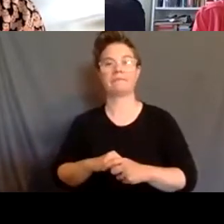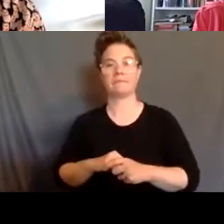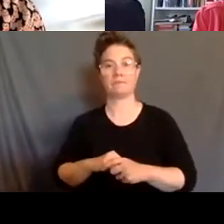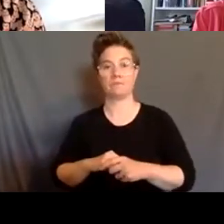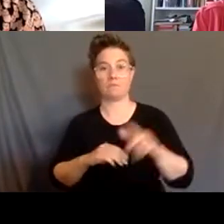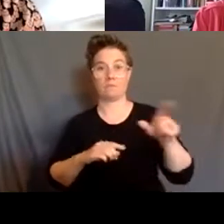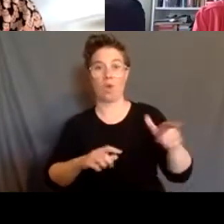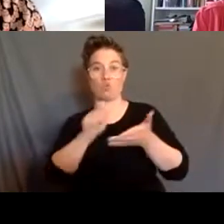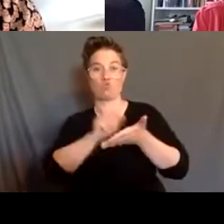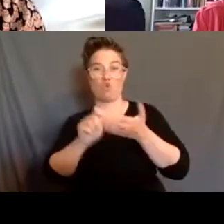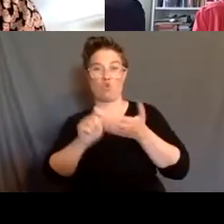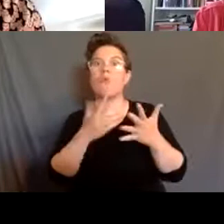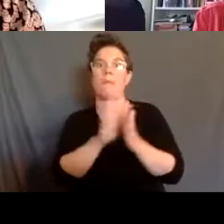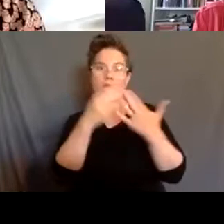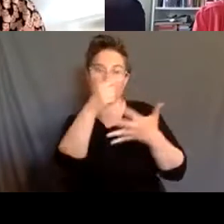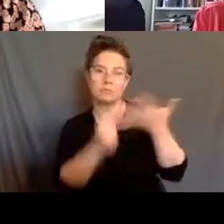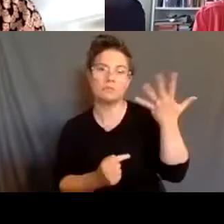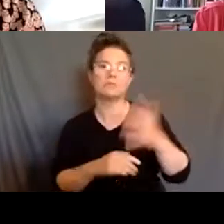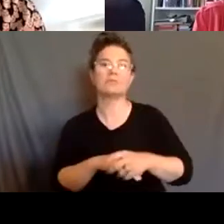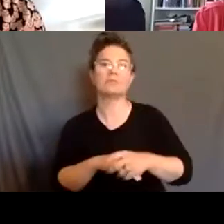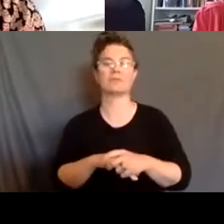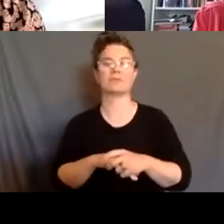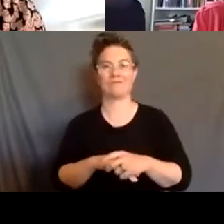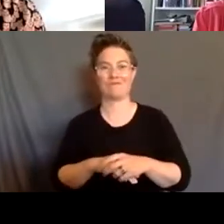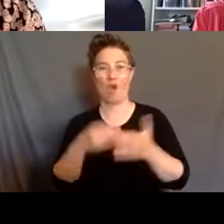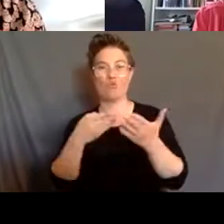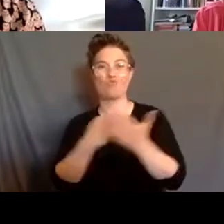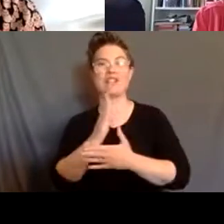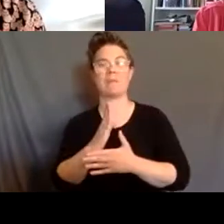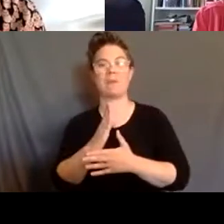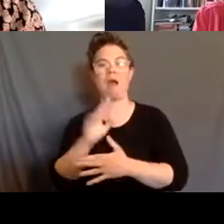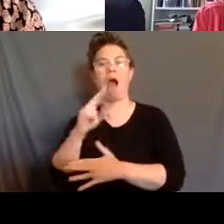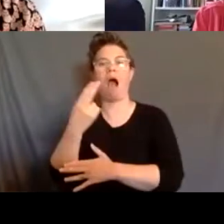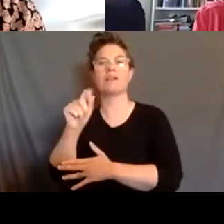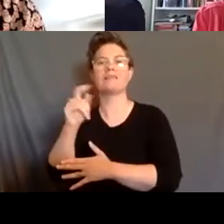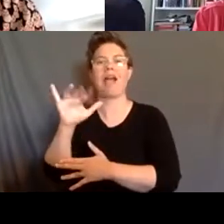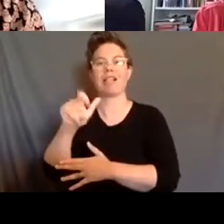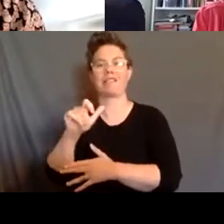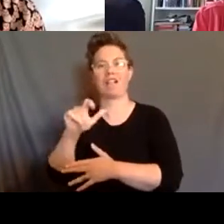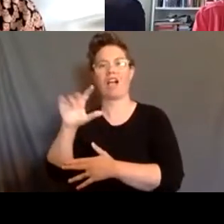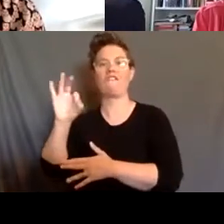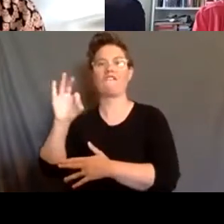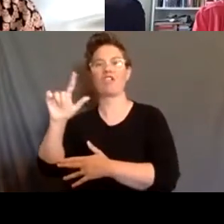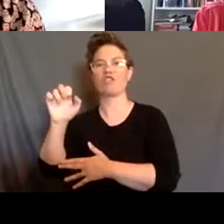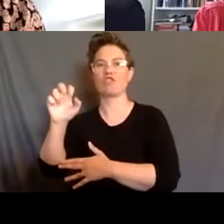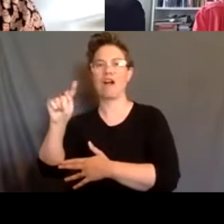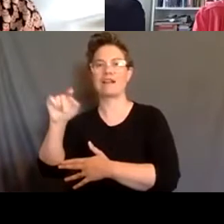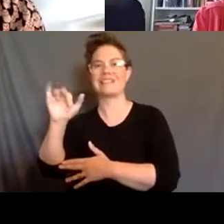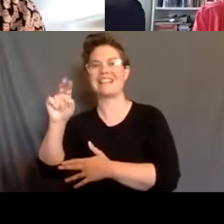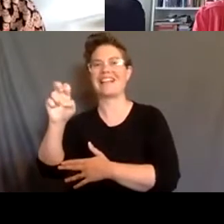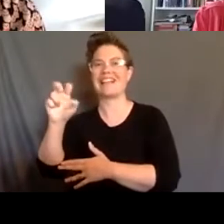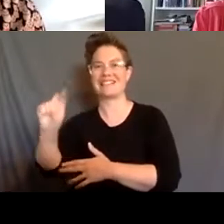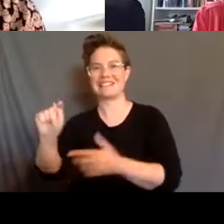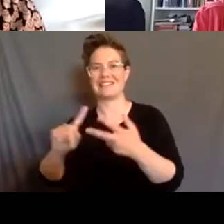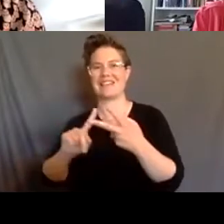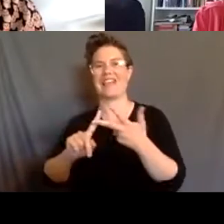number of books, including Right to be Hostile, Flaunted, and For the Children. Liat